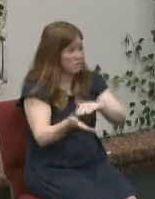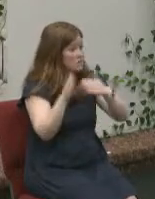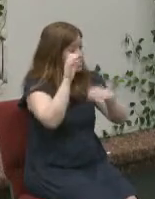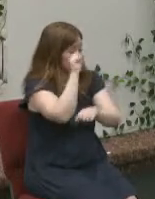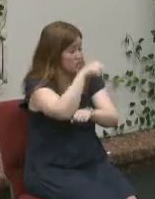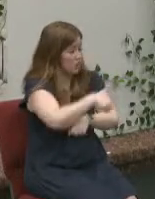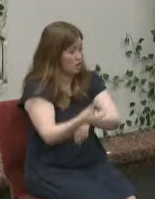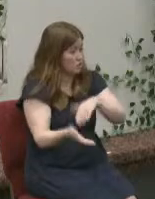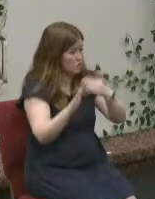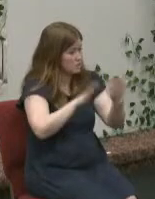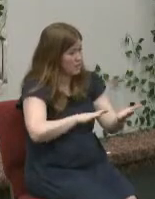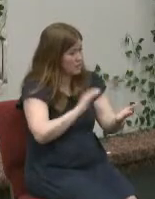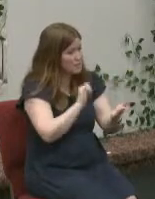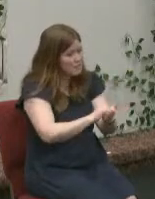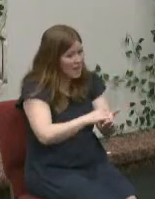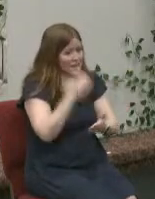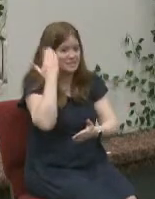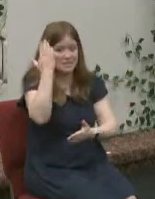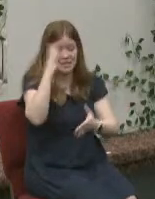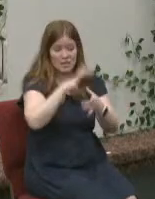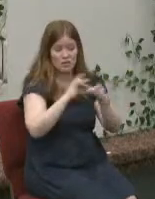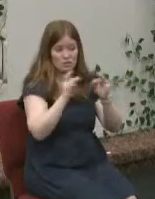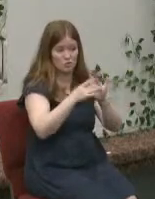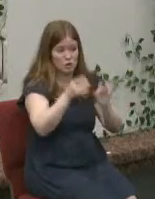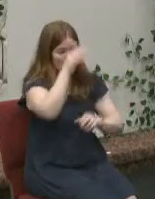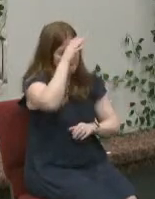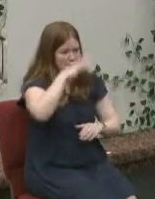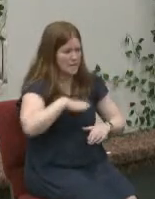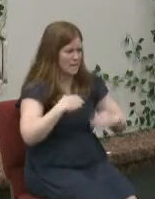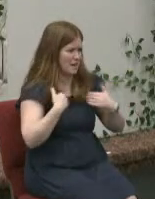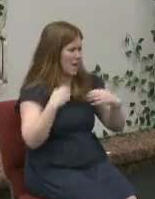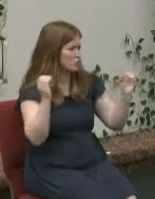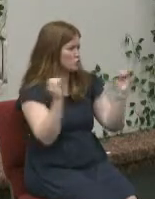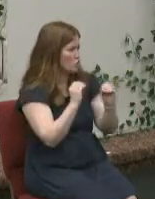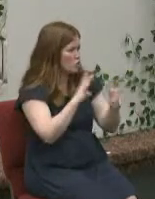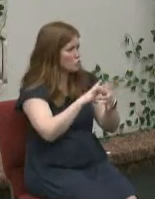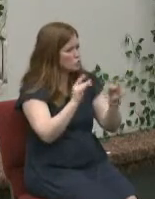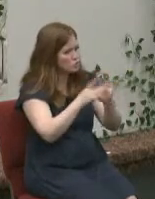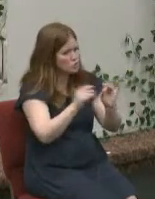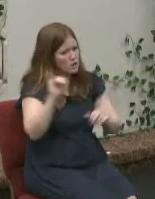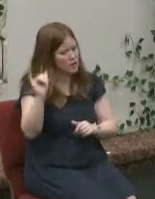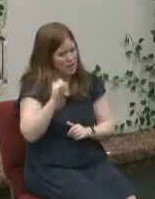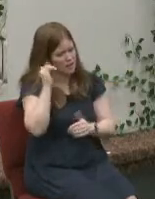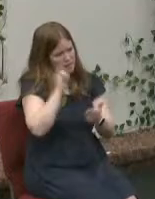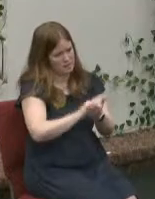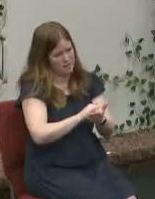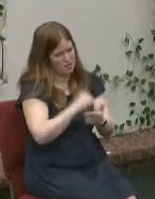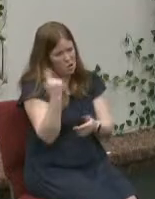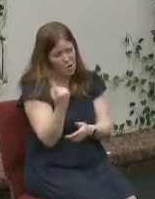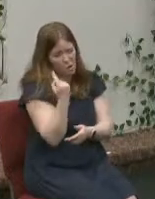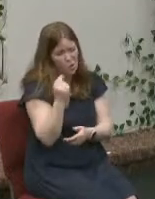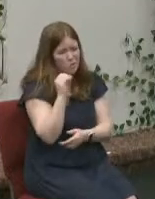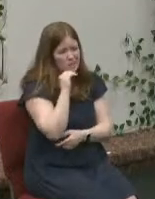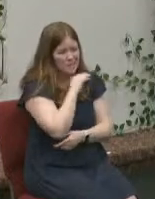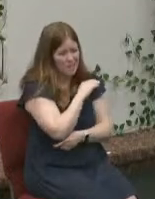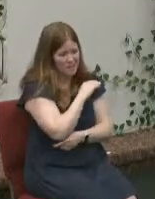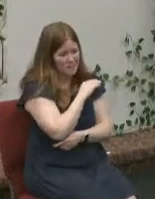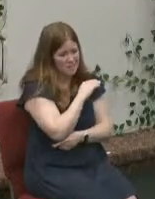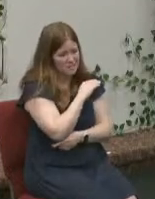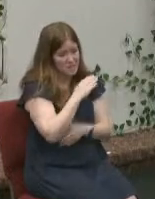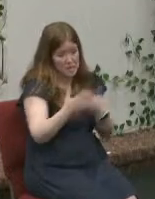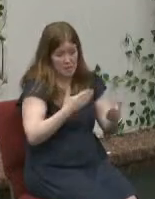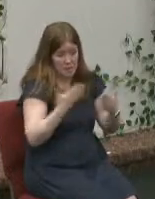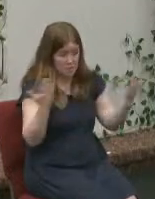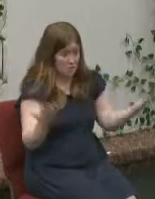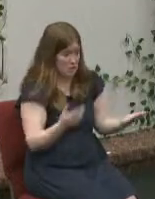story man has no story like that it's only built on lies perhaps